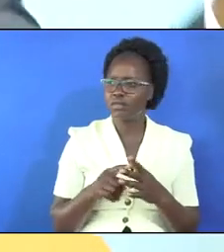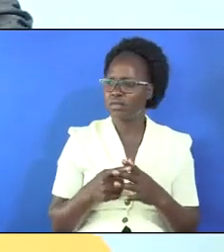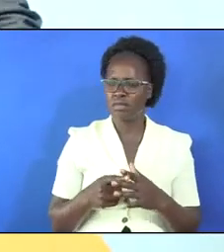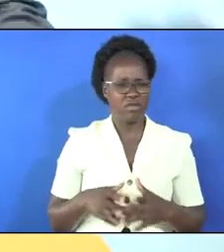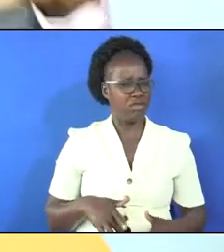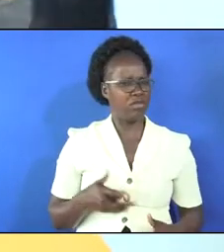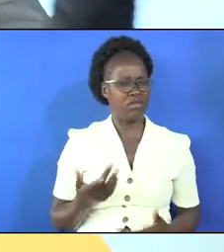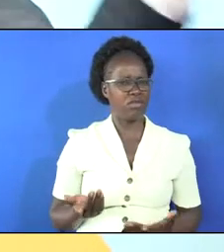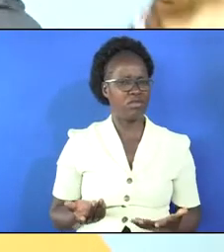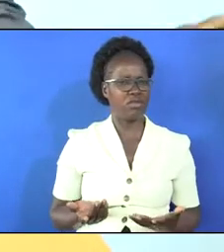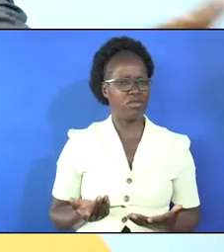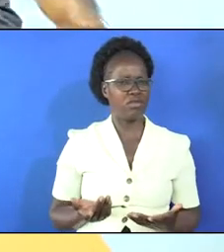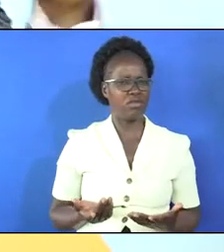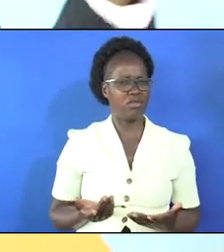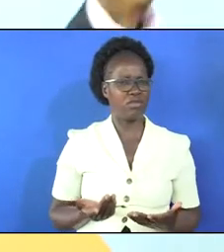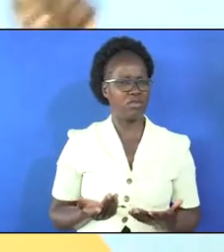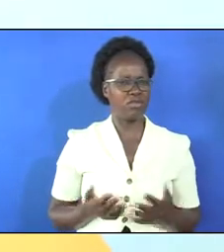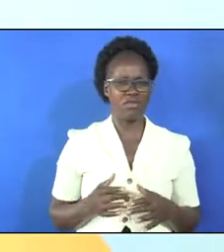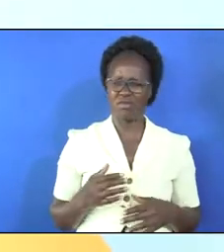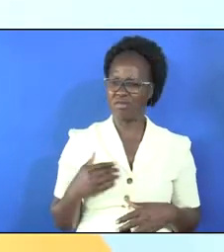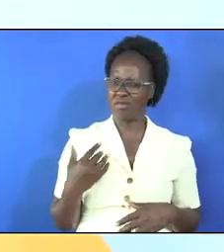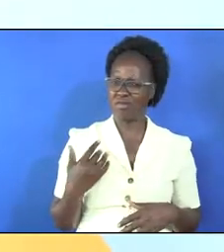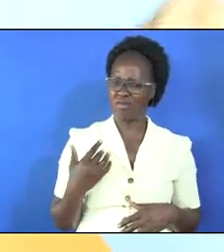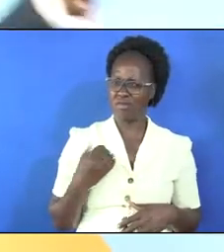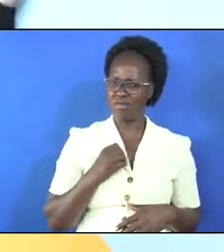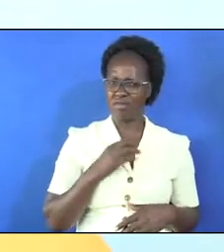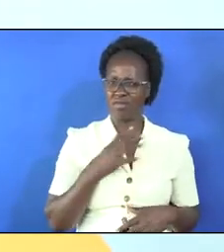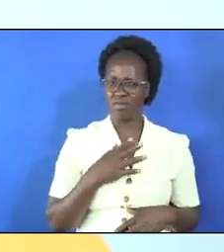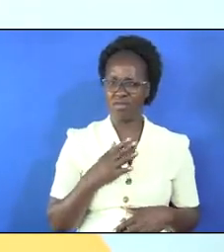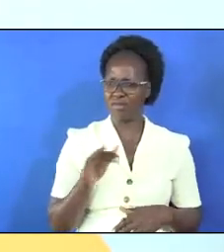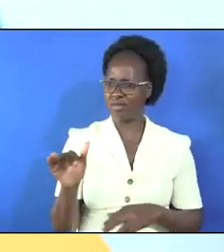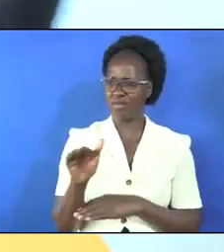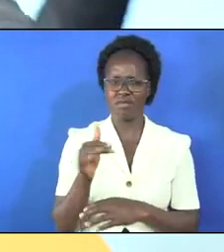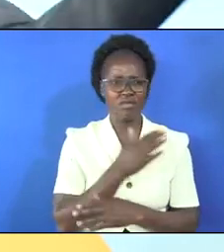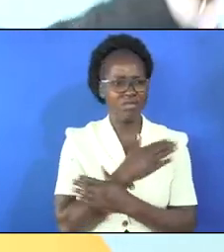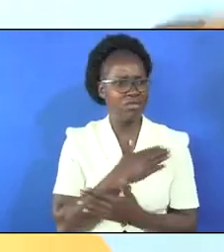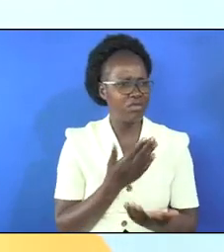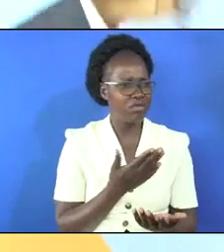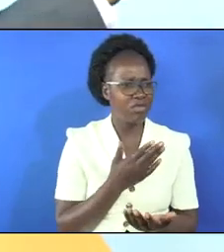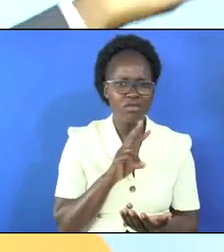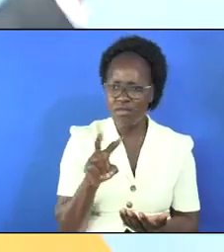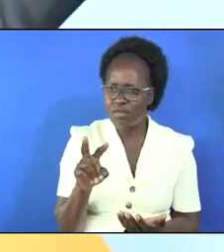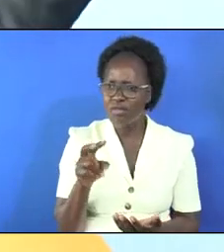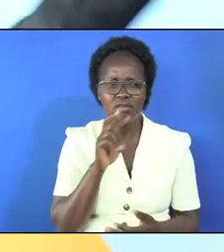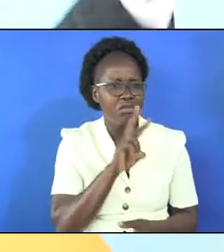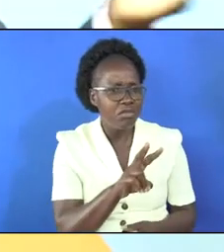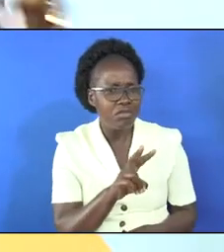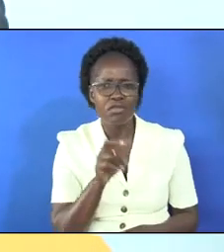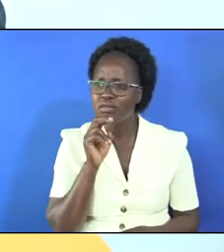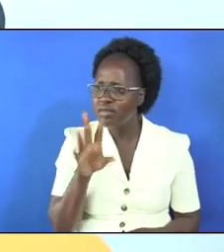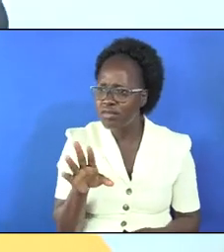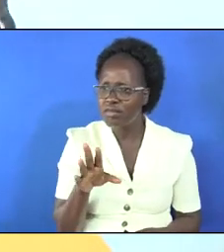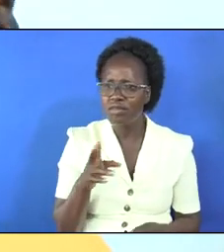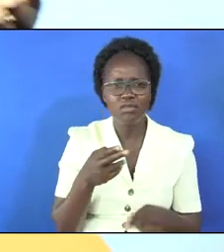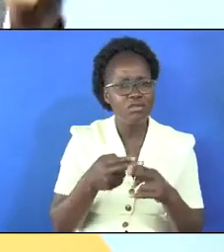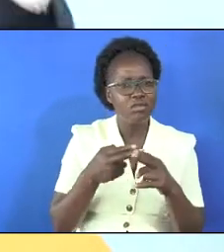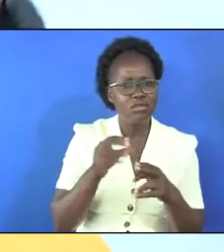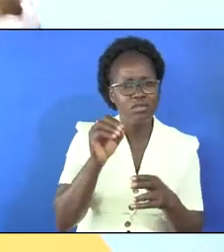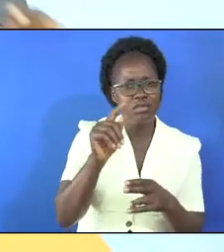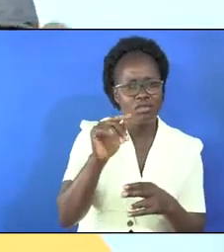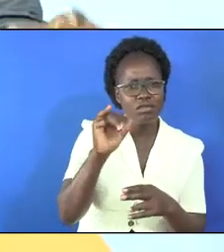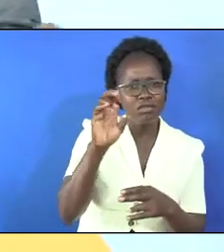started feeling some bad feelings like something has happened so they started asking their friends did you see so and so did you see his name was